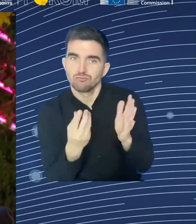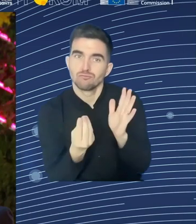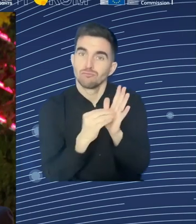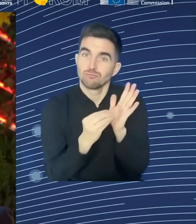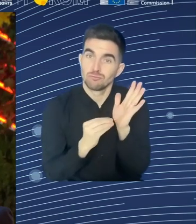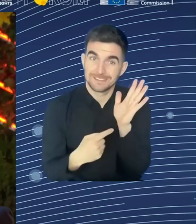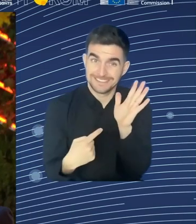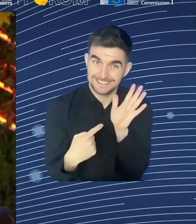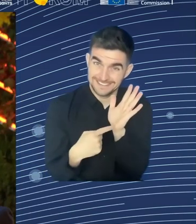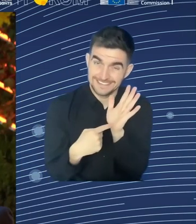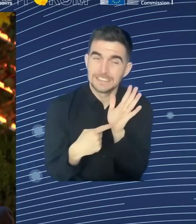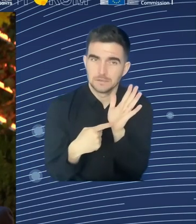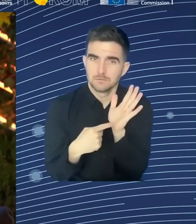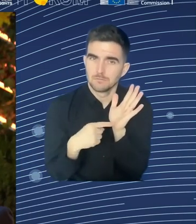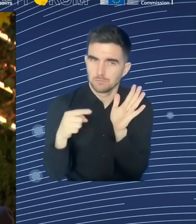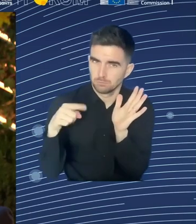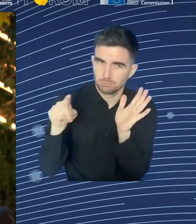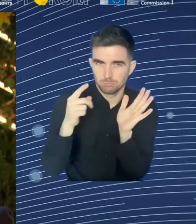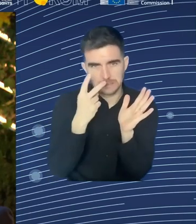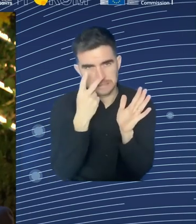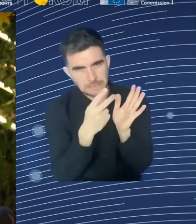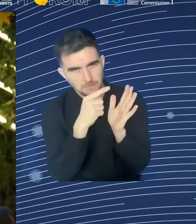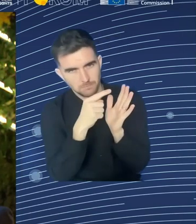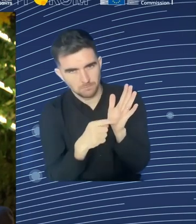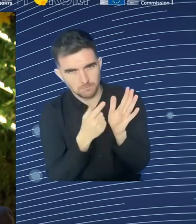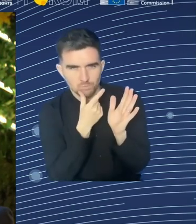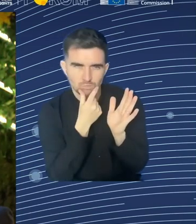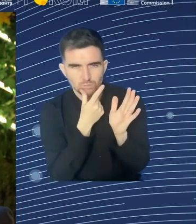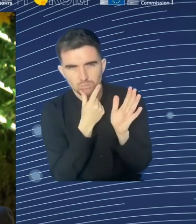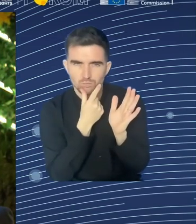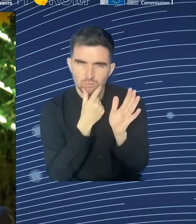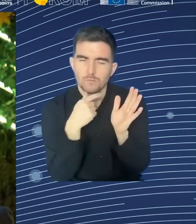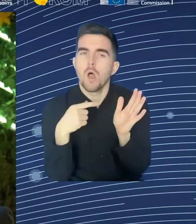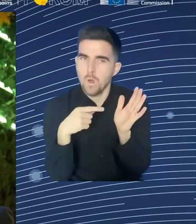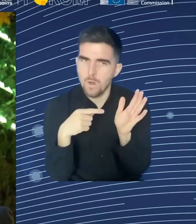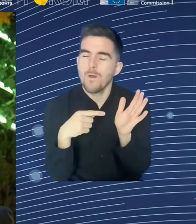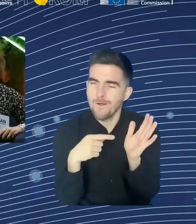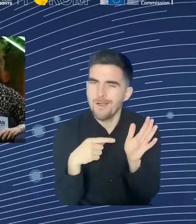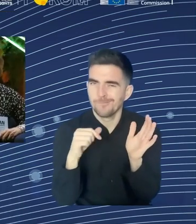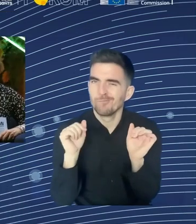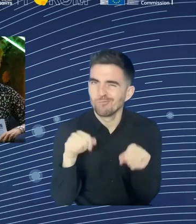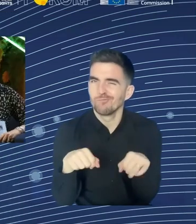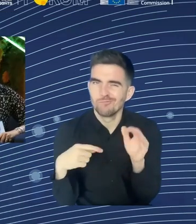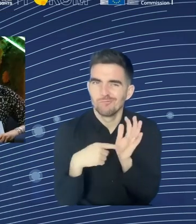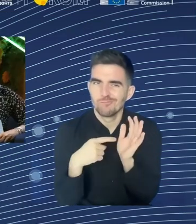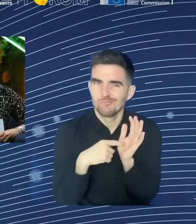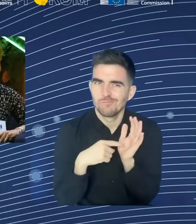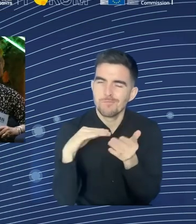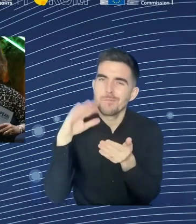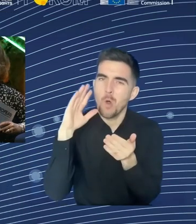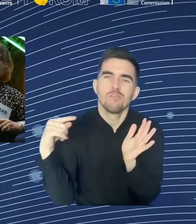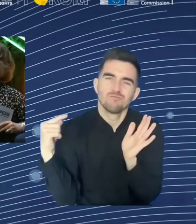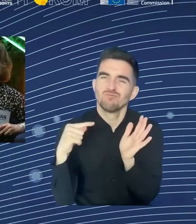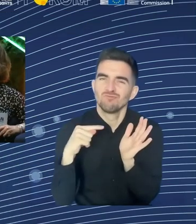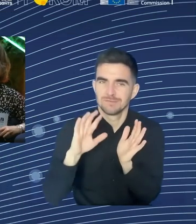And at the same time, if you'd like to comment on the outcome. Because in the meantime, there's a third one that has come up, which is demographic change. So,